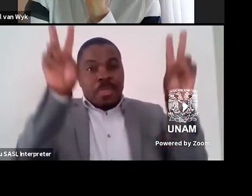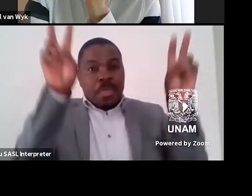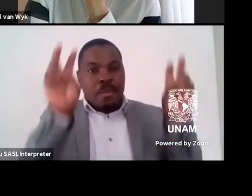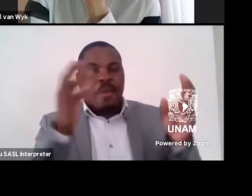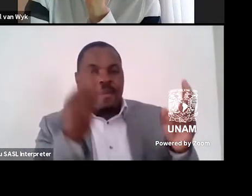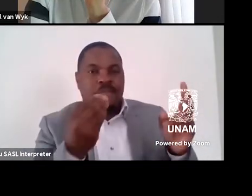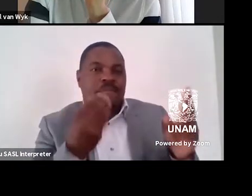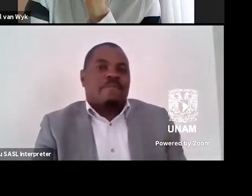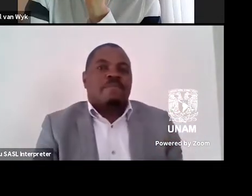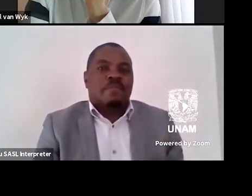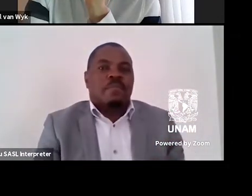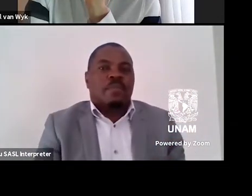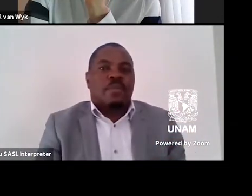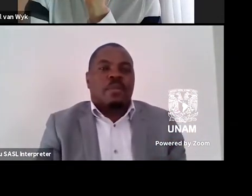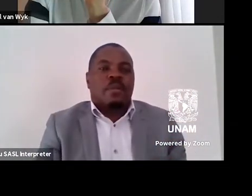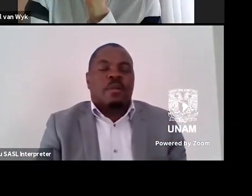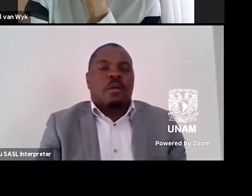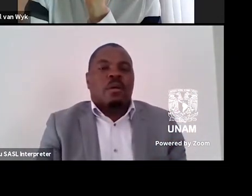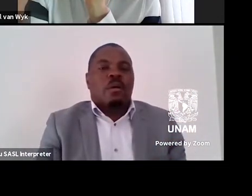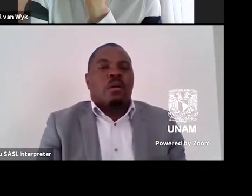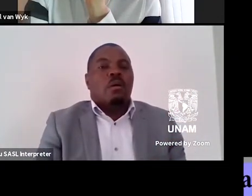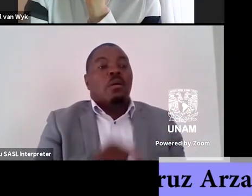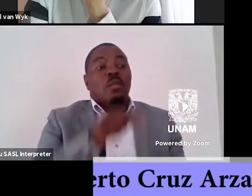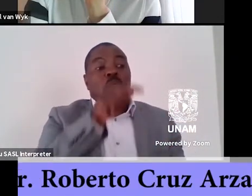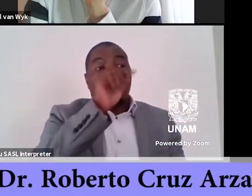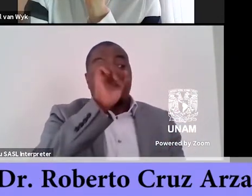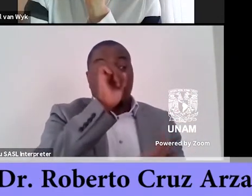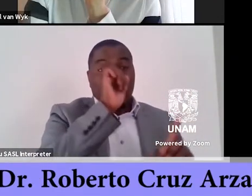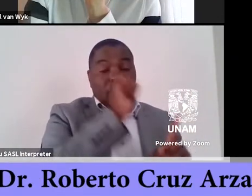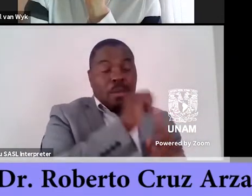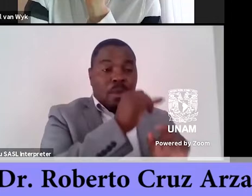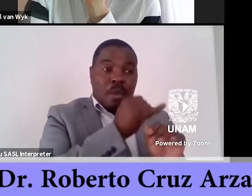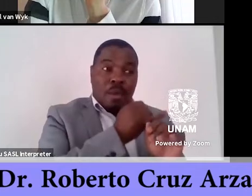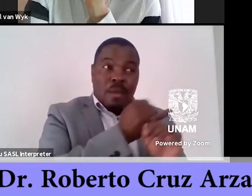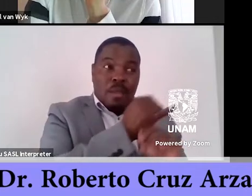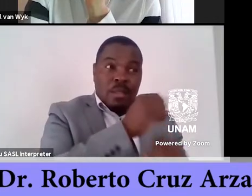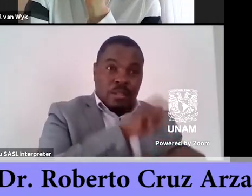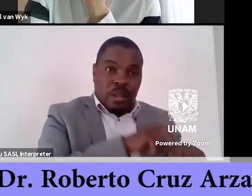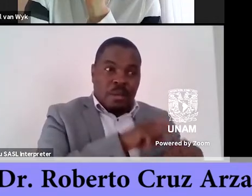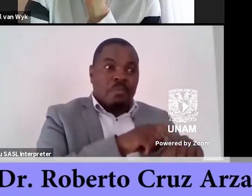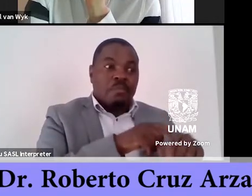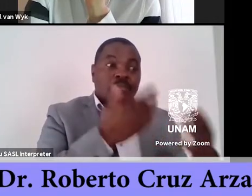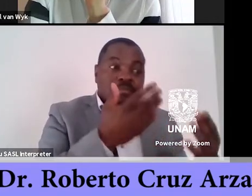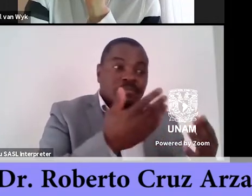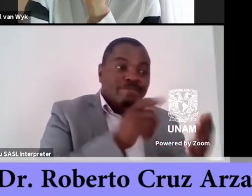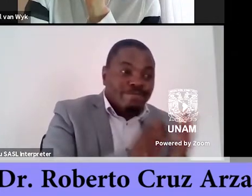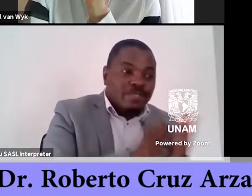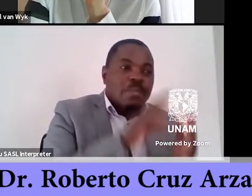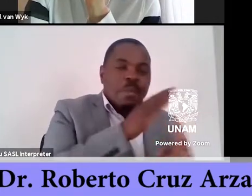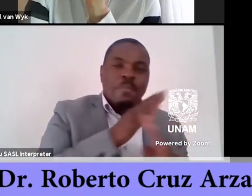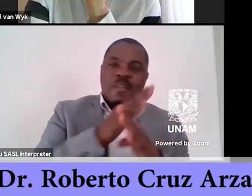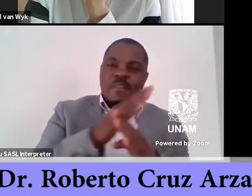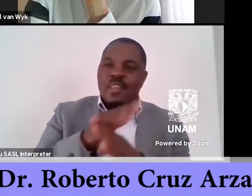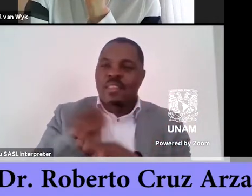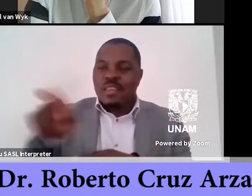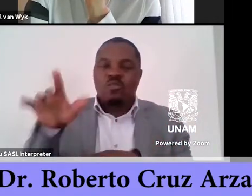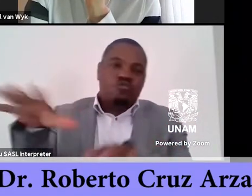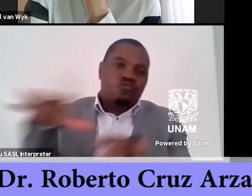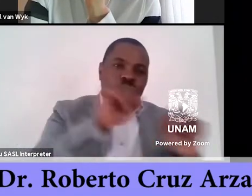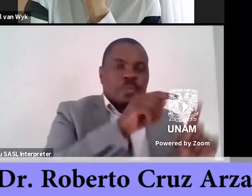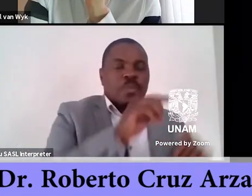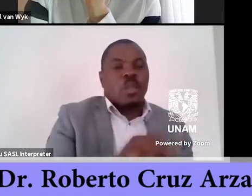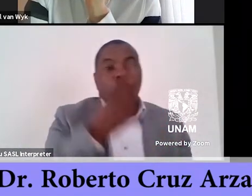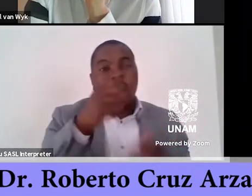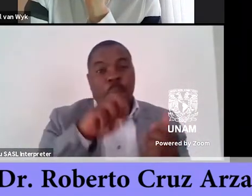of his early death prevented this from happening. One of the main problems